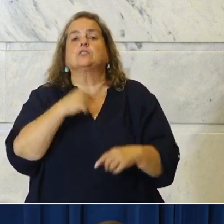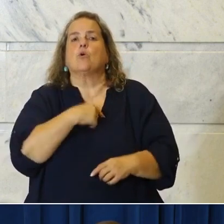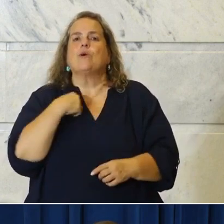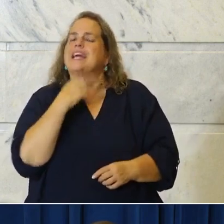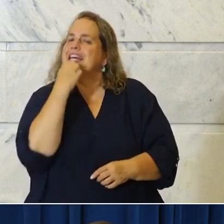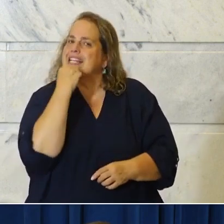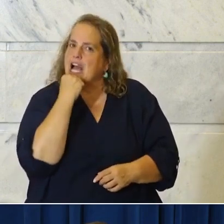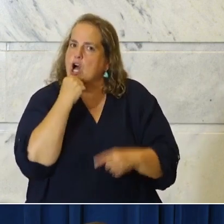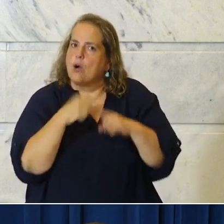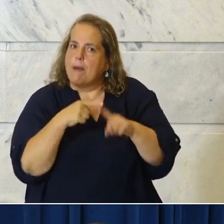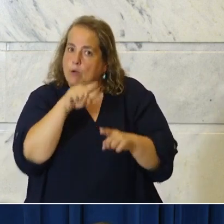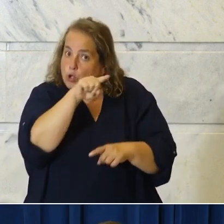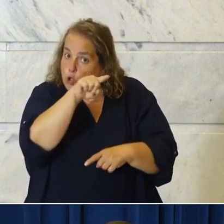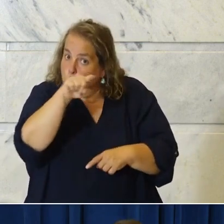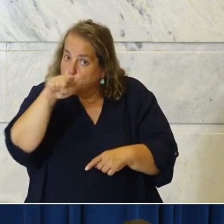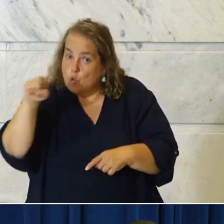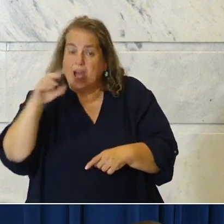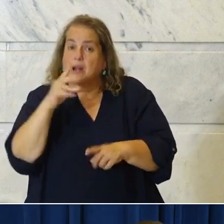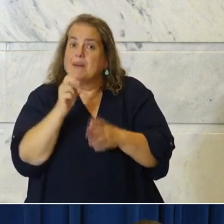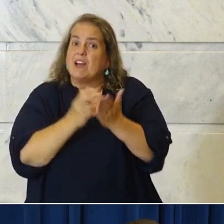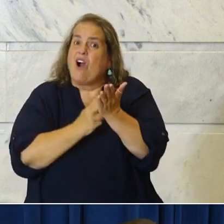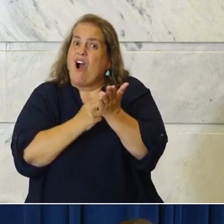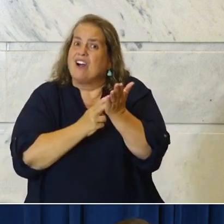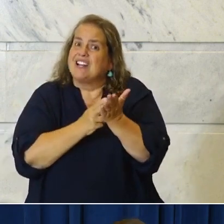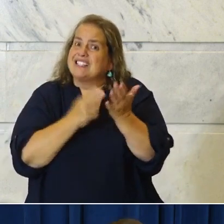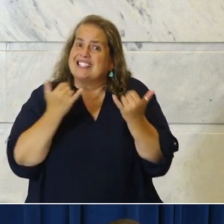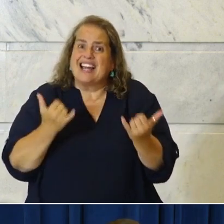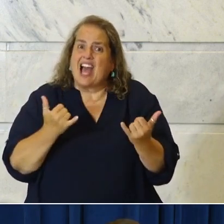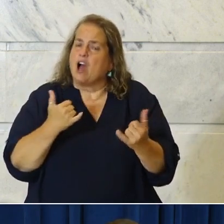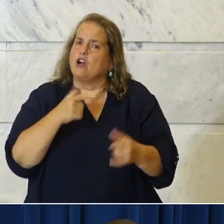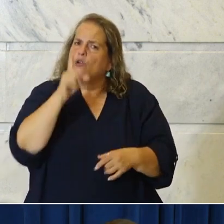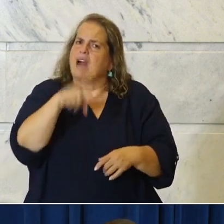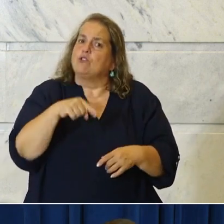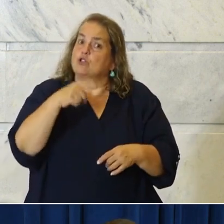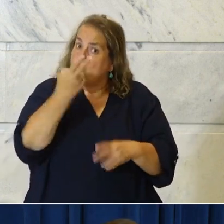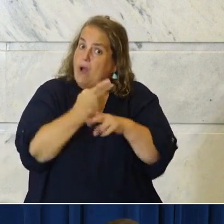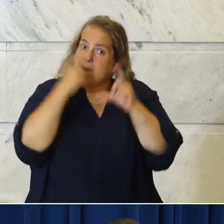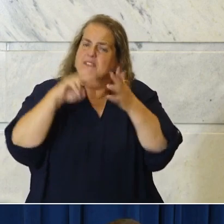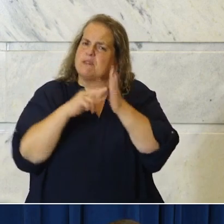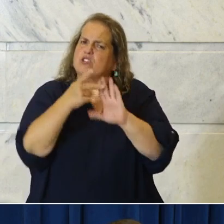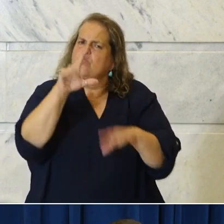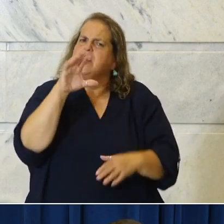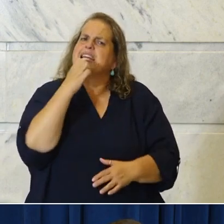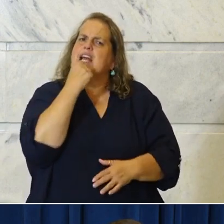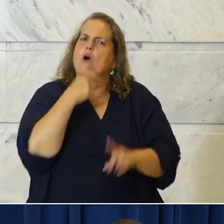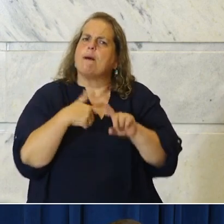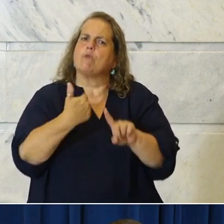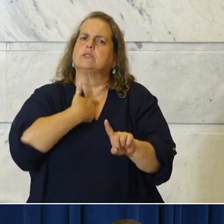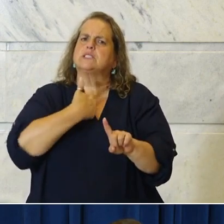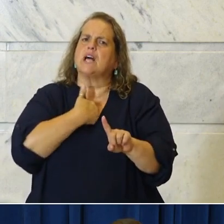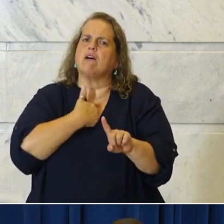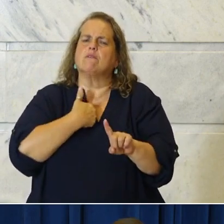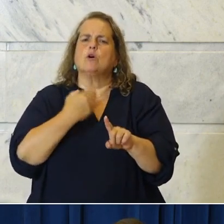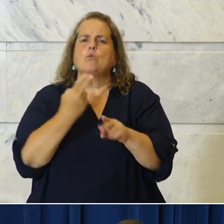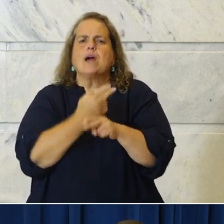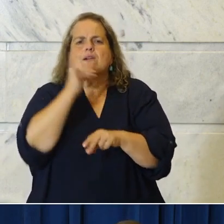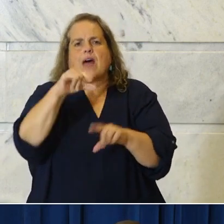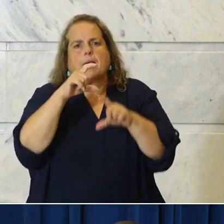care about you. And to be honest, now they're saying you're caring about yourself. Wear that mask, folks. Thanks.